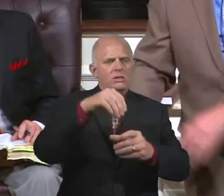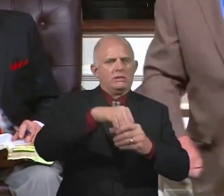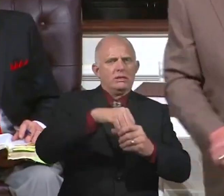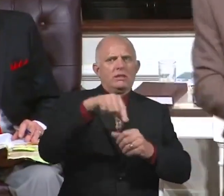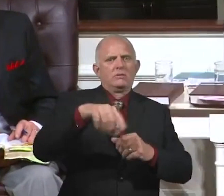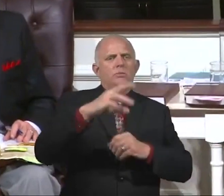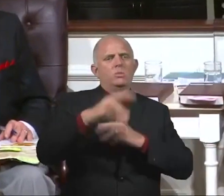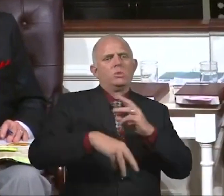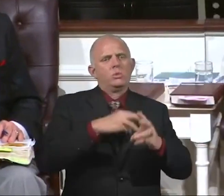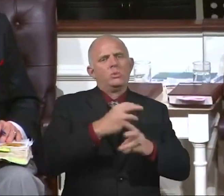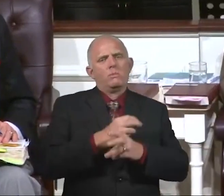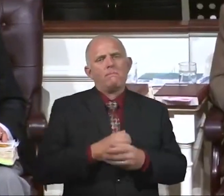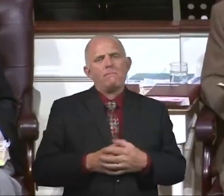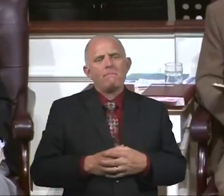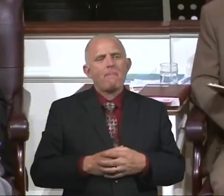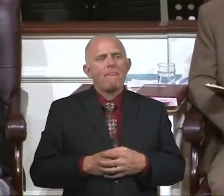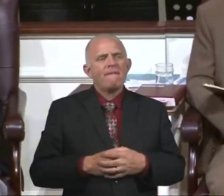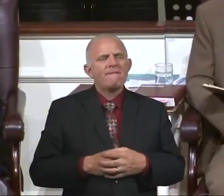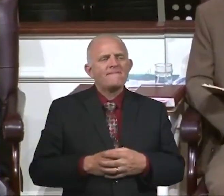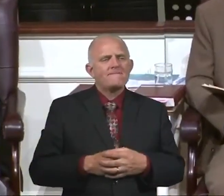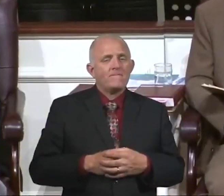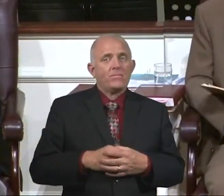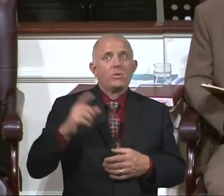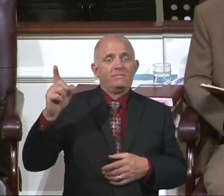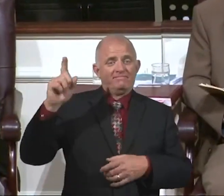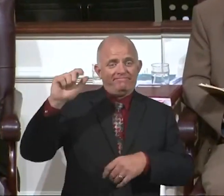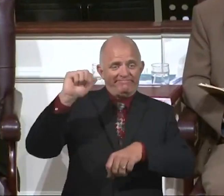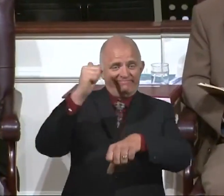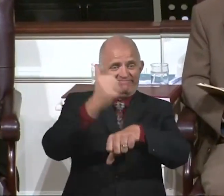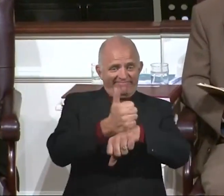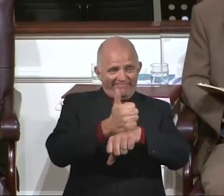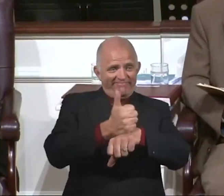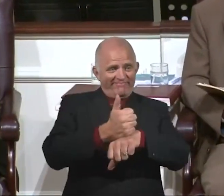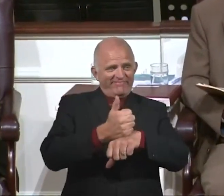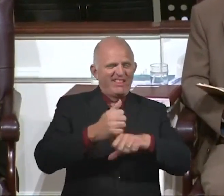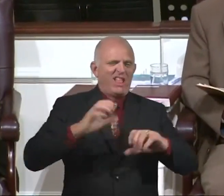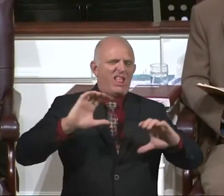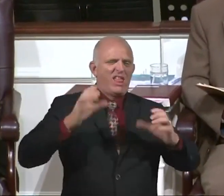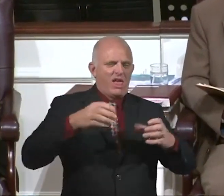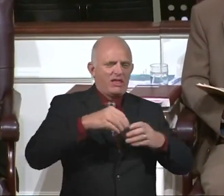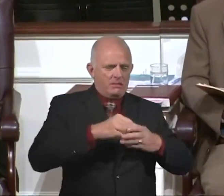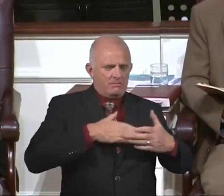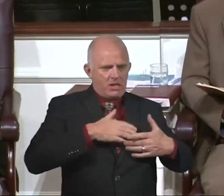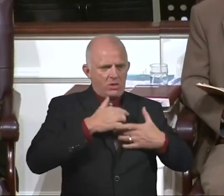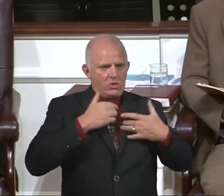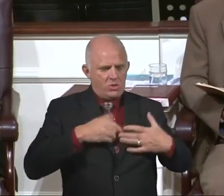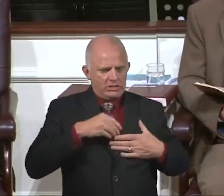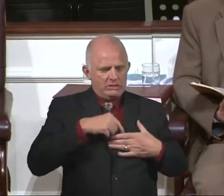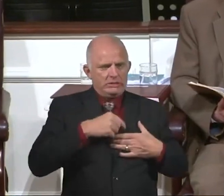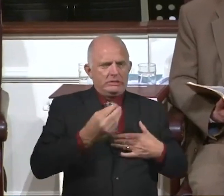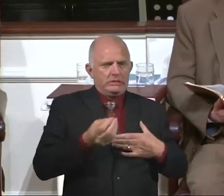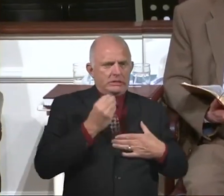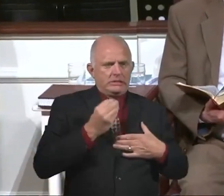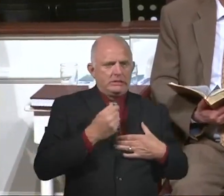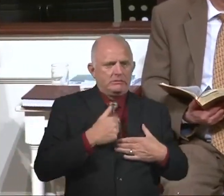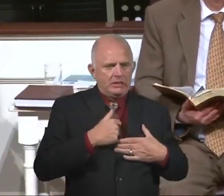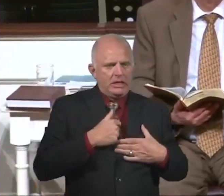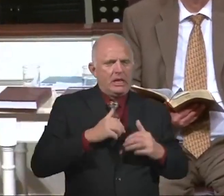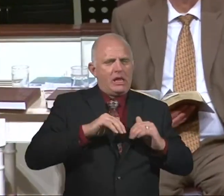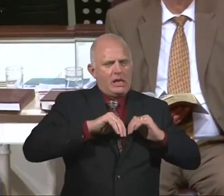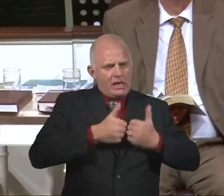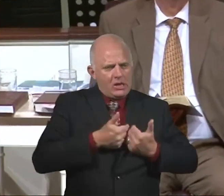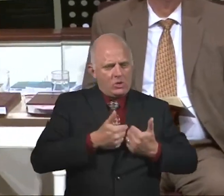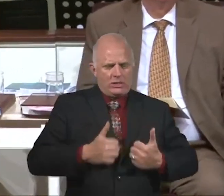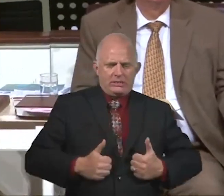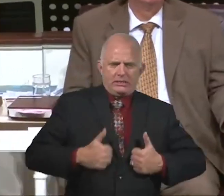doesn't just save me, it sets up a classroom to instruct me how to live holy and righteously and purposely in this world. One of the words, I